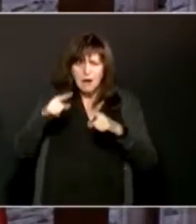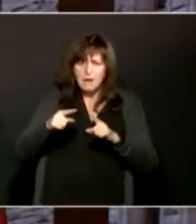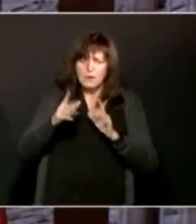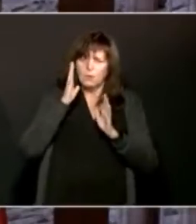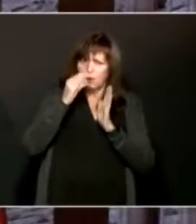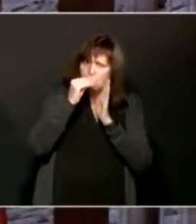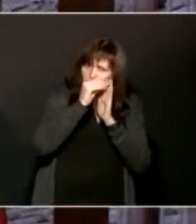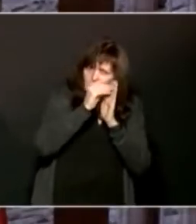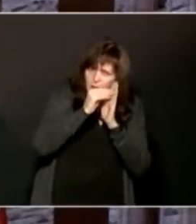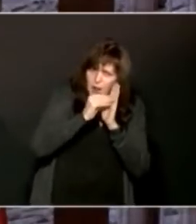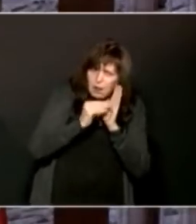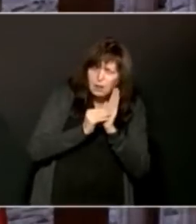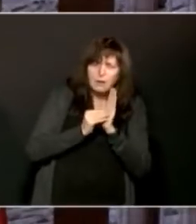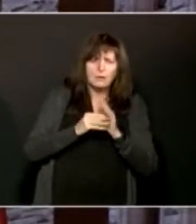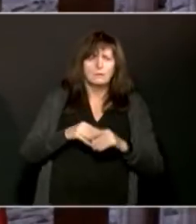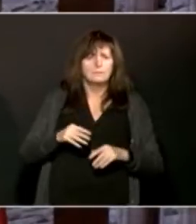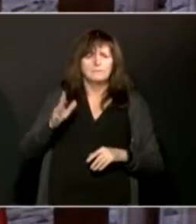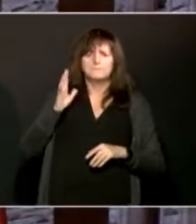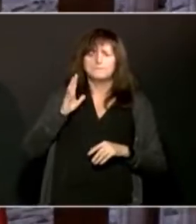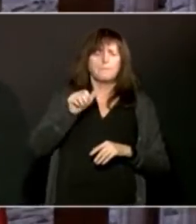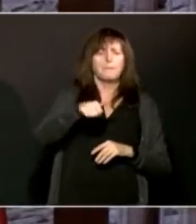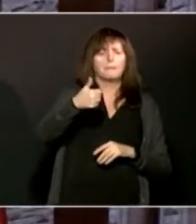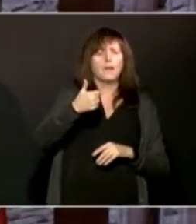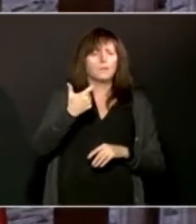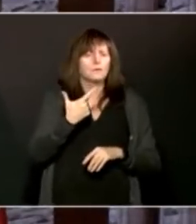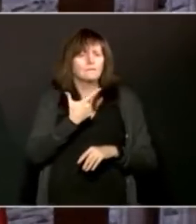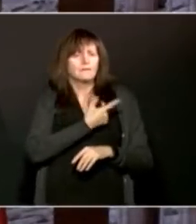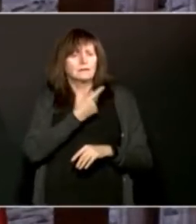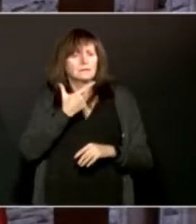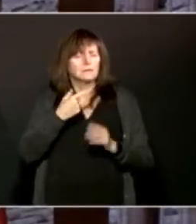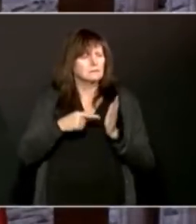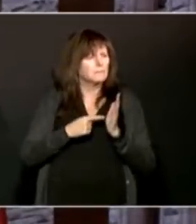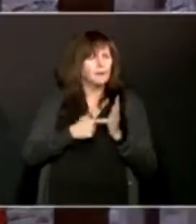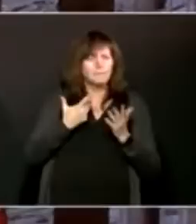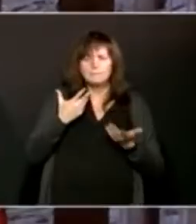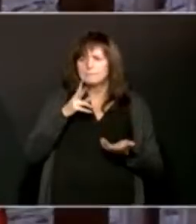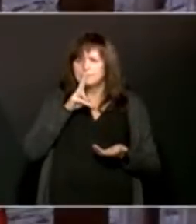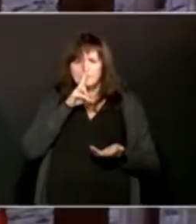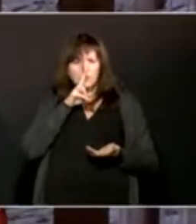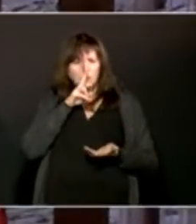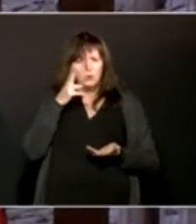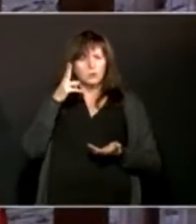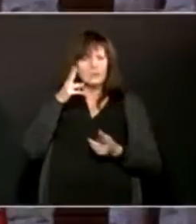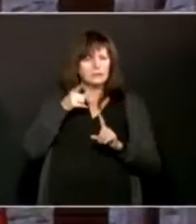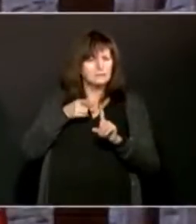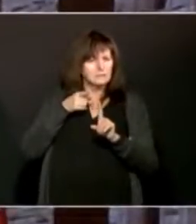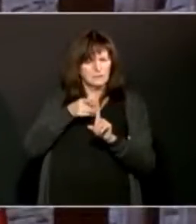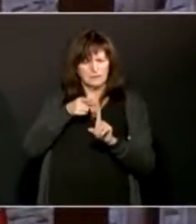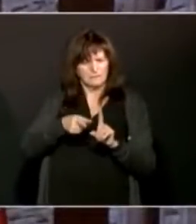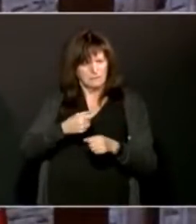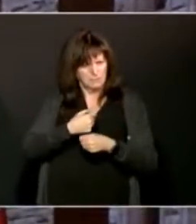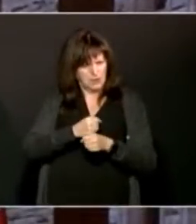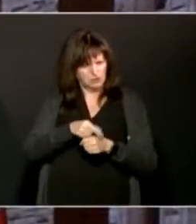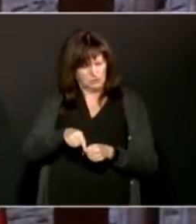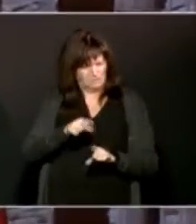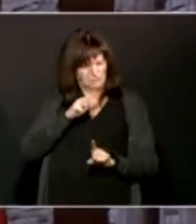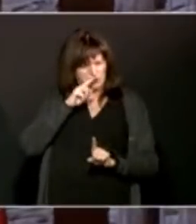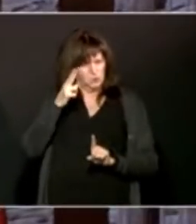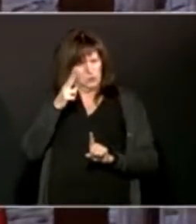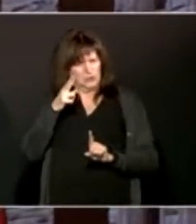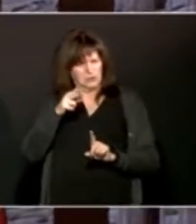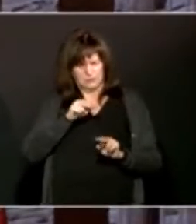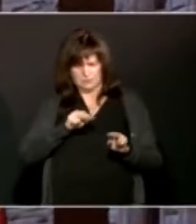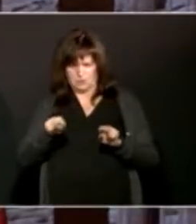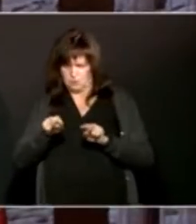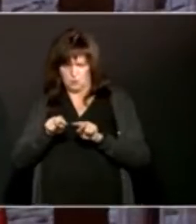vaccines come out, sometimes there can be some unusual things in a specific lot of production and we keep an eye on that. And